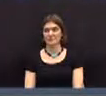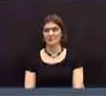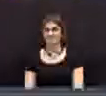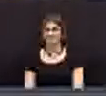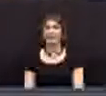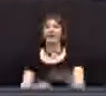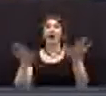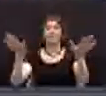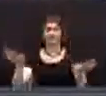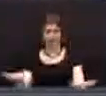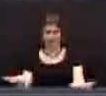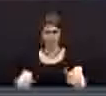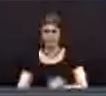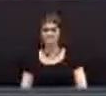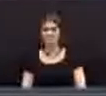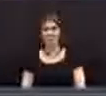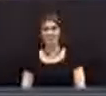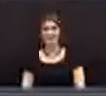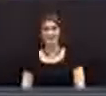You may be seated.